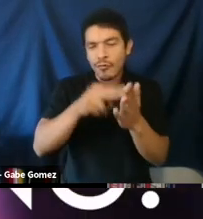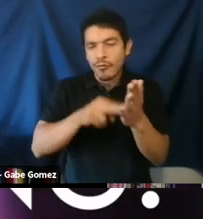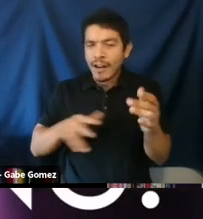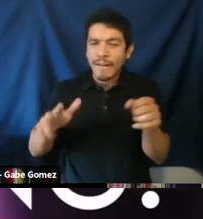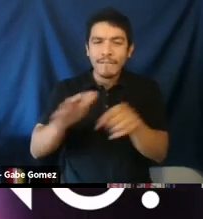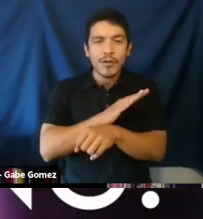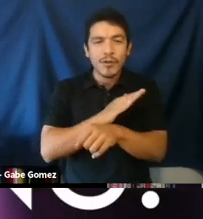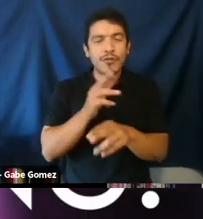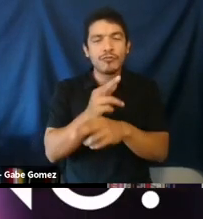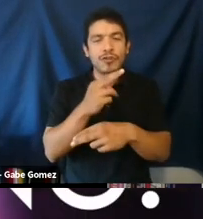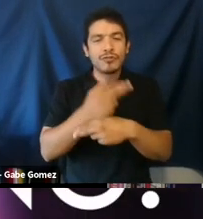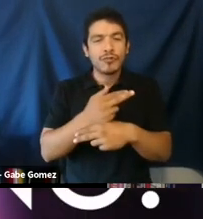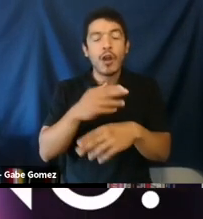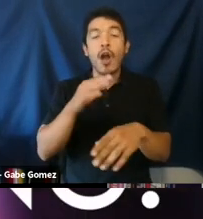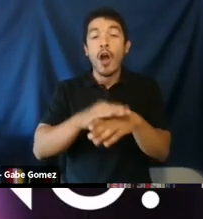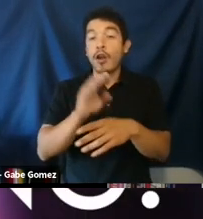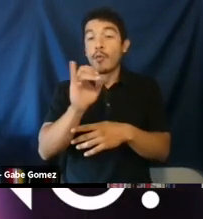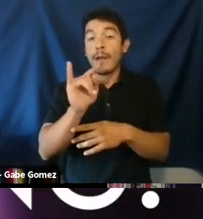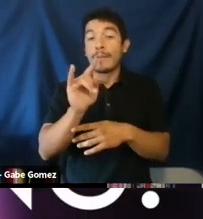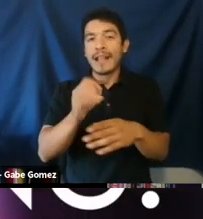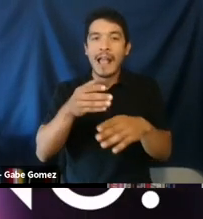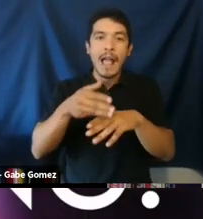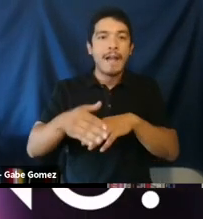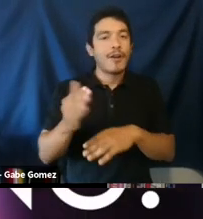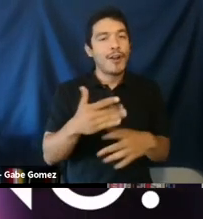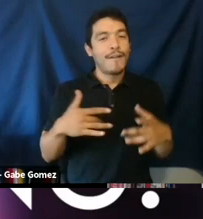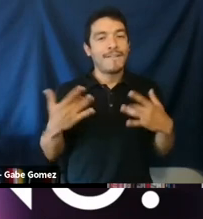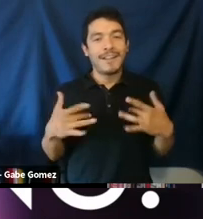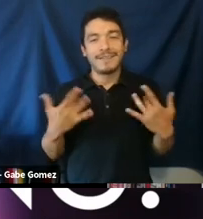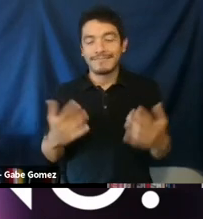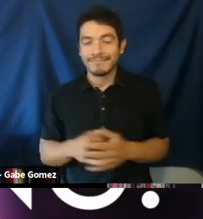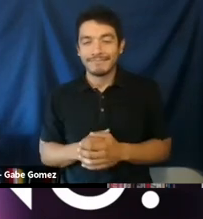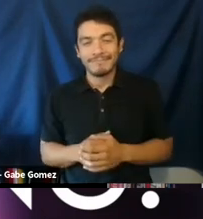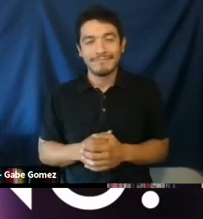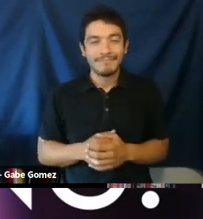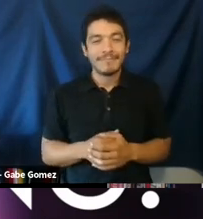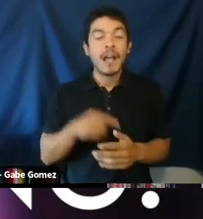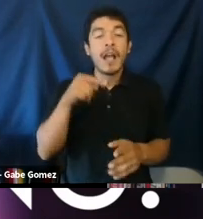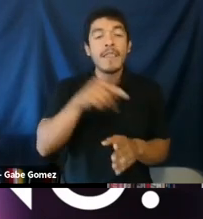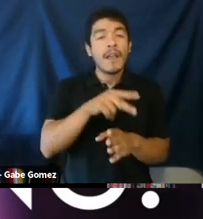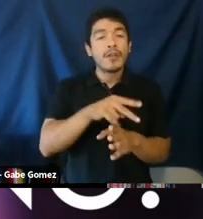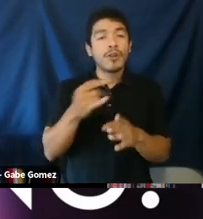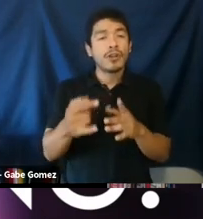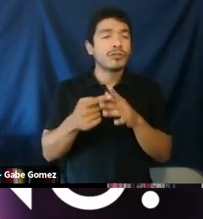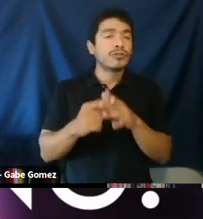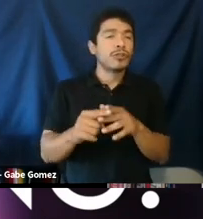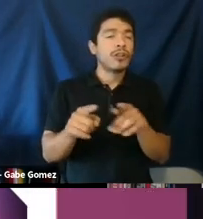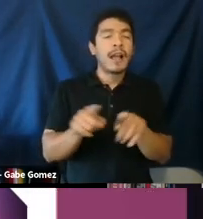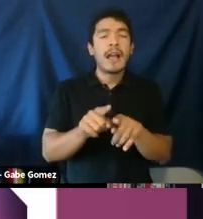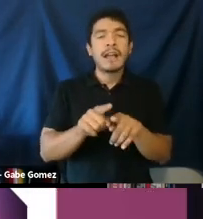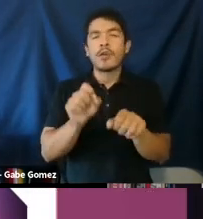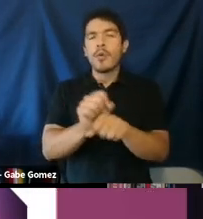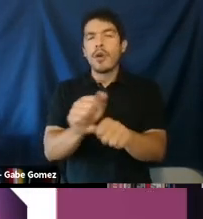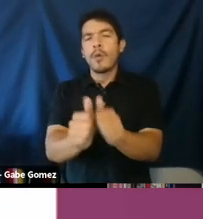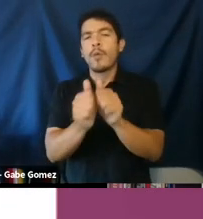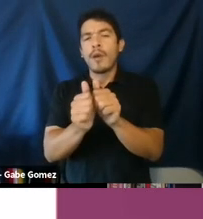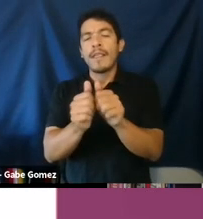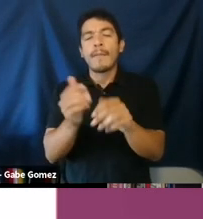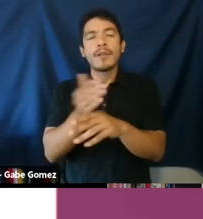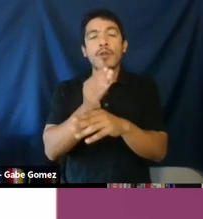encourage everyone to take a look at the full findings and additional resources available on the website after this event.